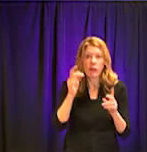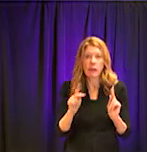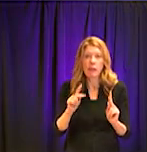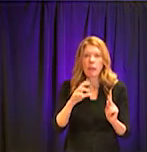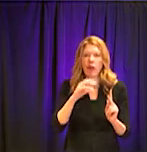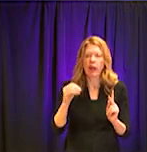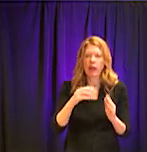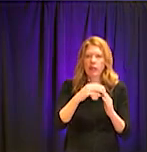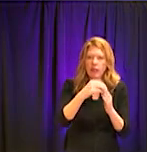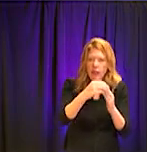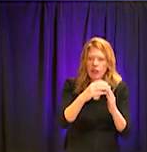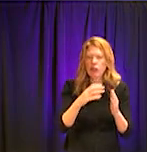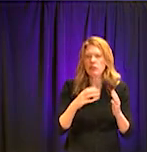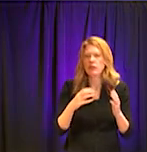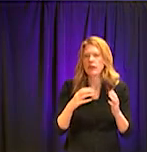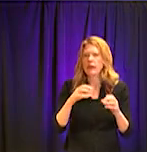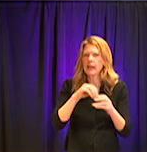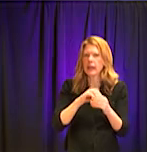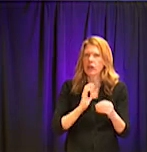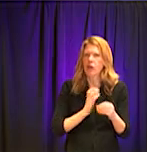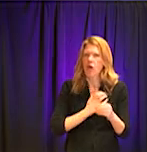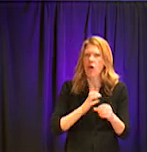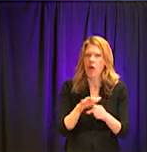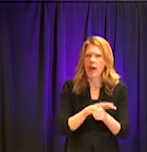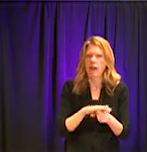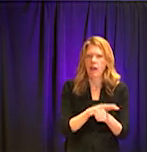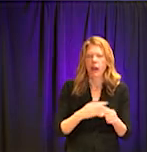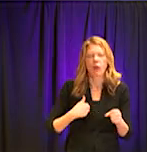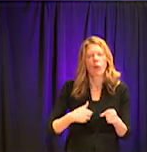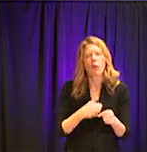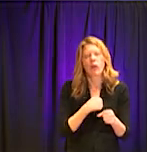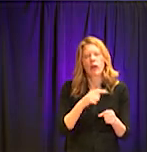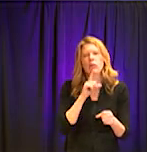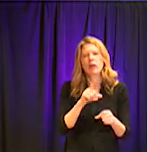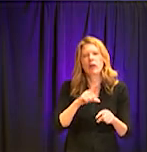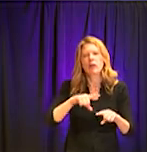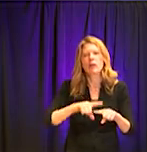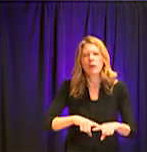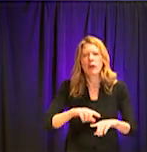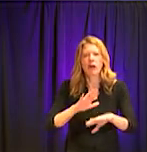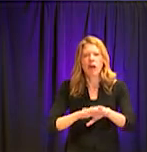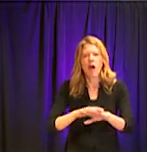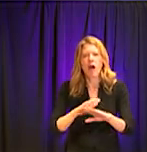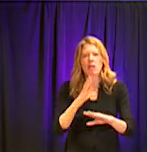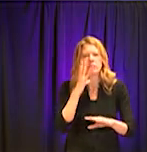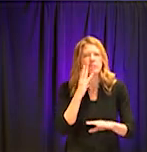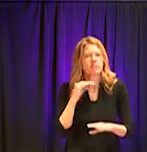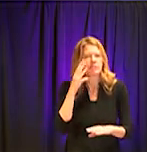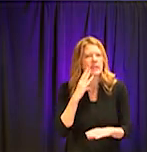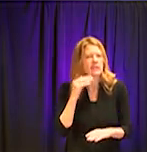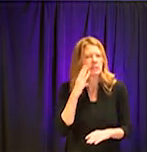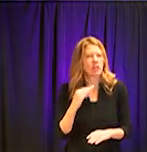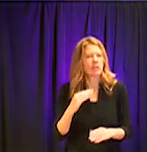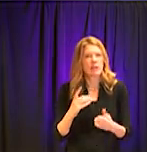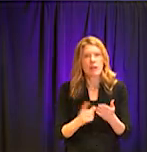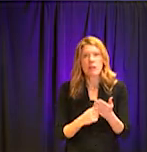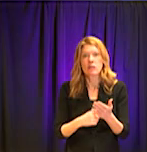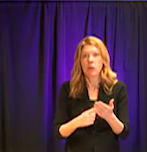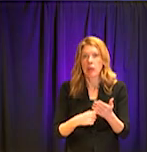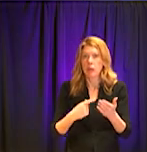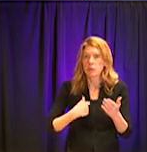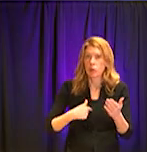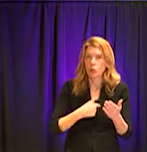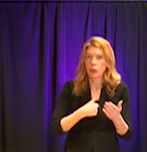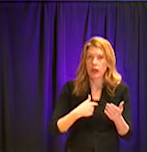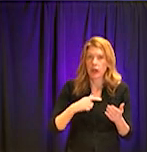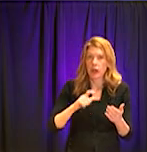a novel crisis is experience. That often impedes your ability to be flexible and adaptable to the challenges